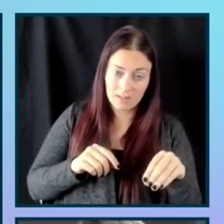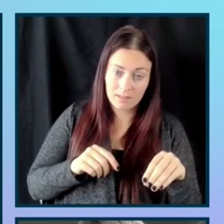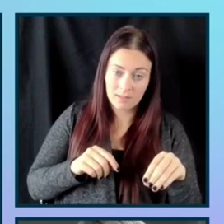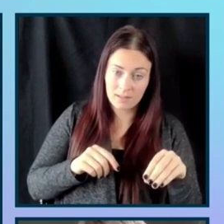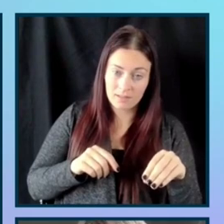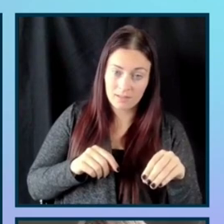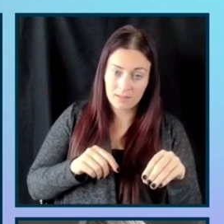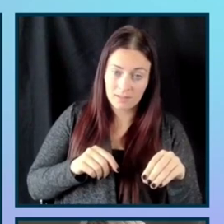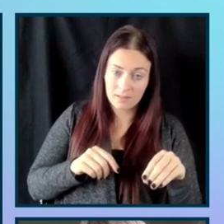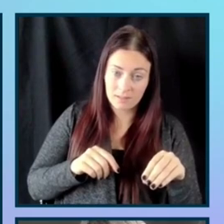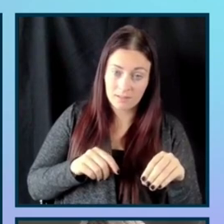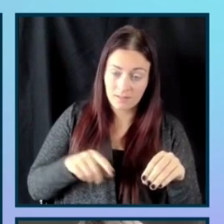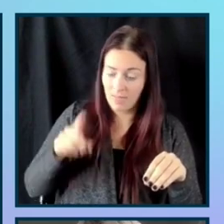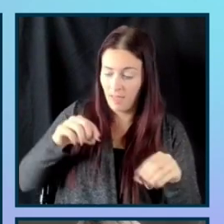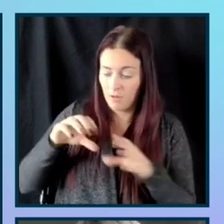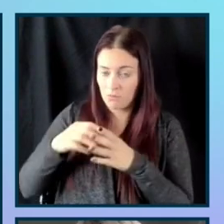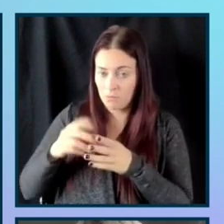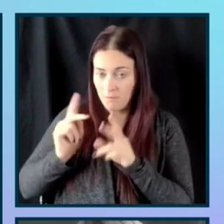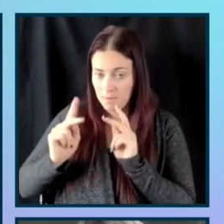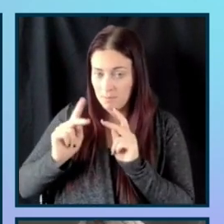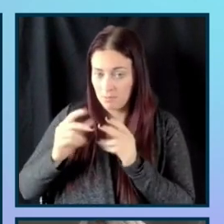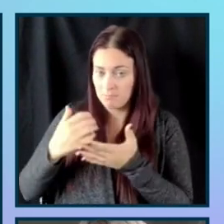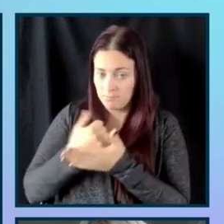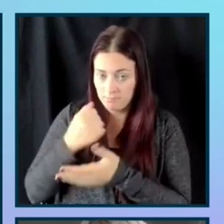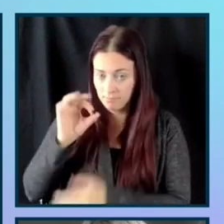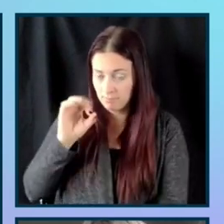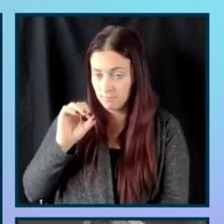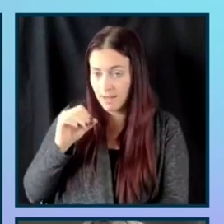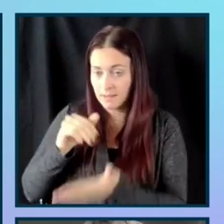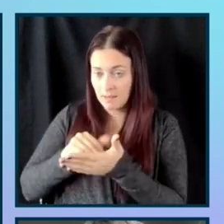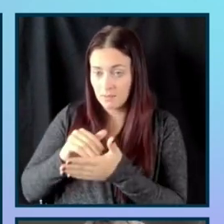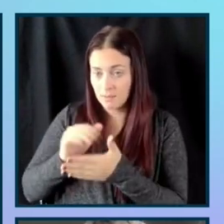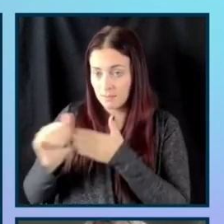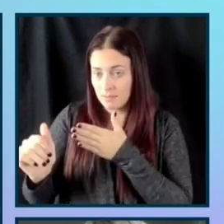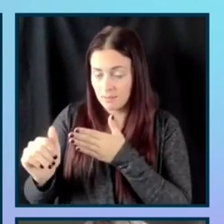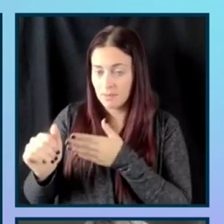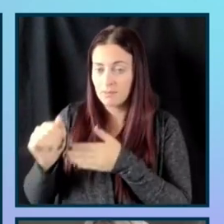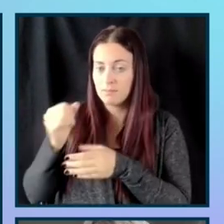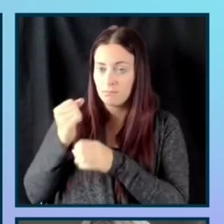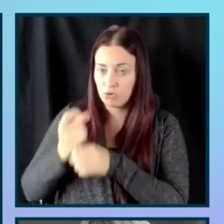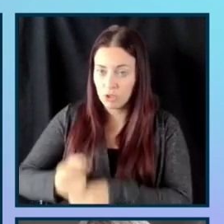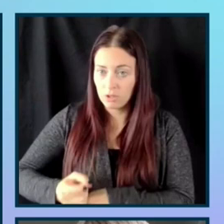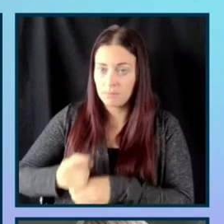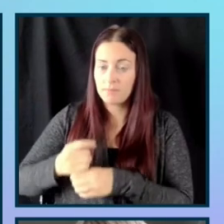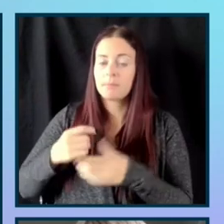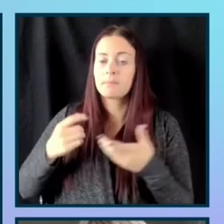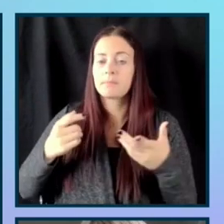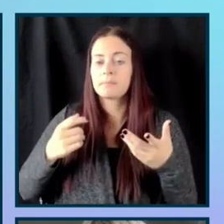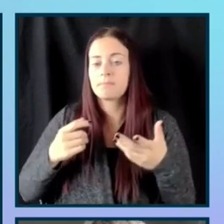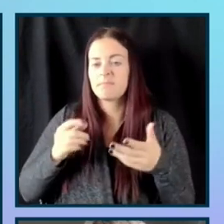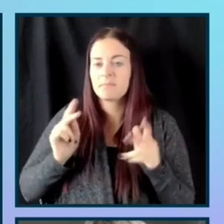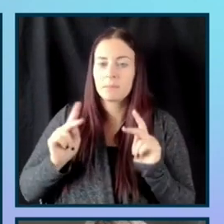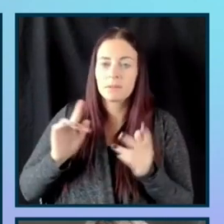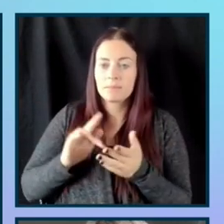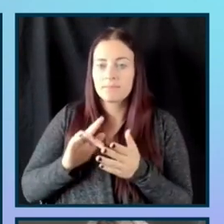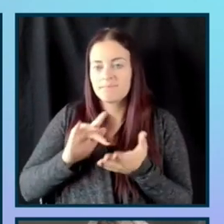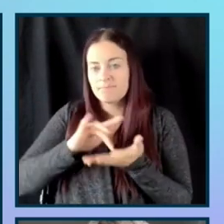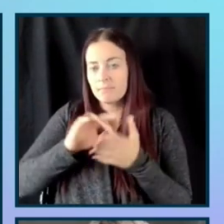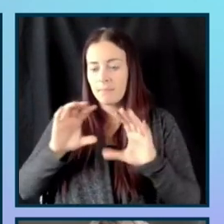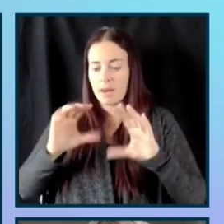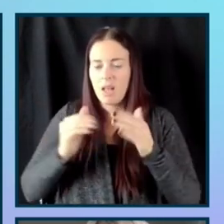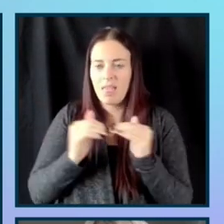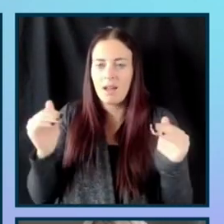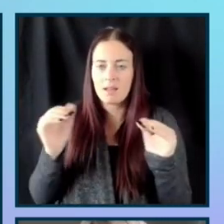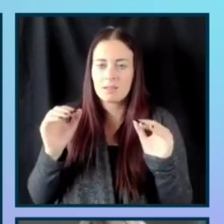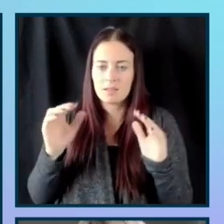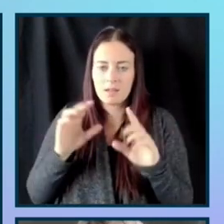um, K a year. So we're seeing that, um, people who are, um, uh, middle class and more affluent are